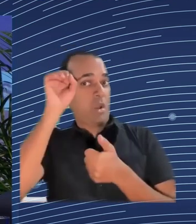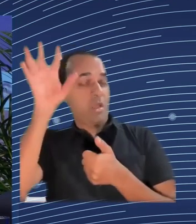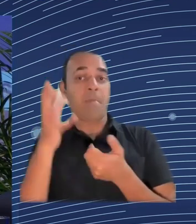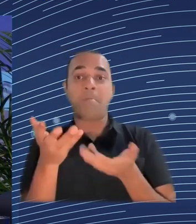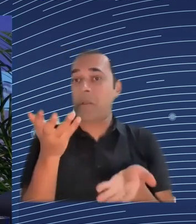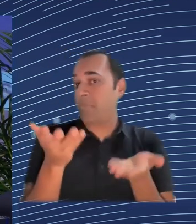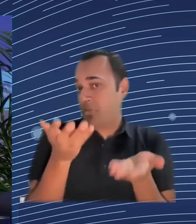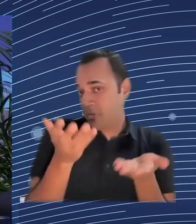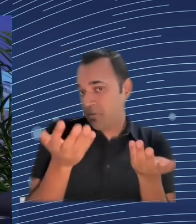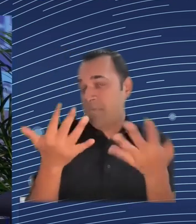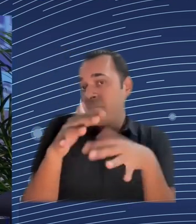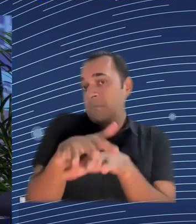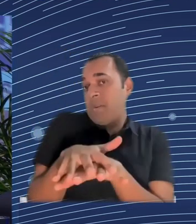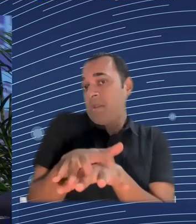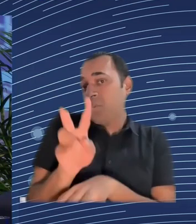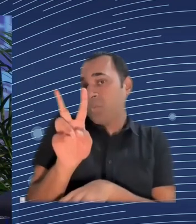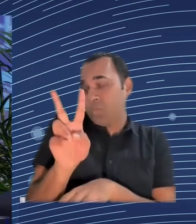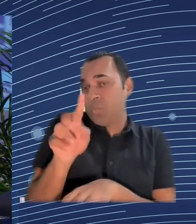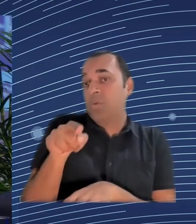if they want to get the funding.